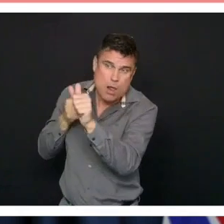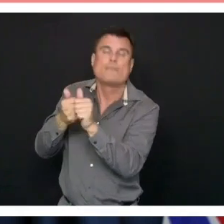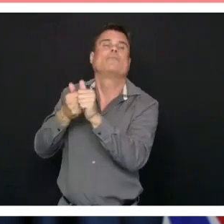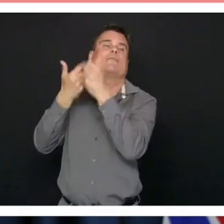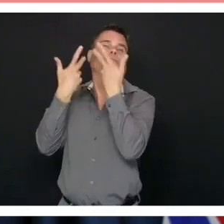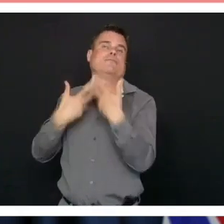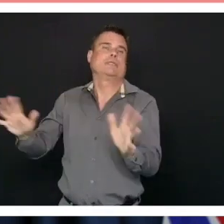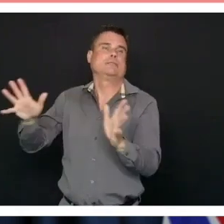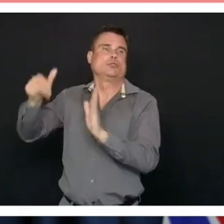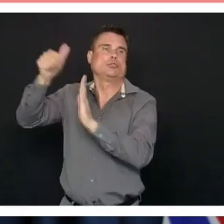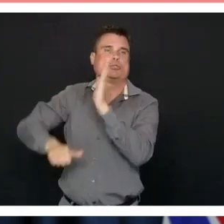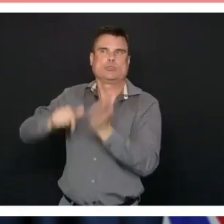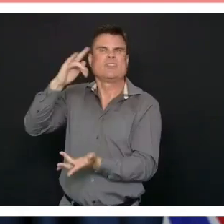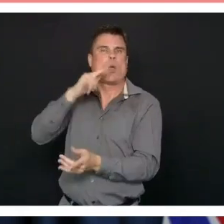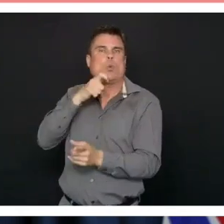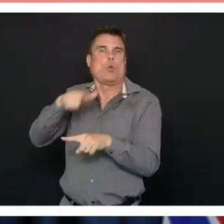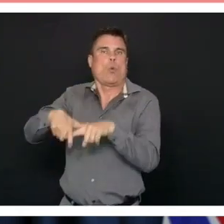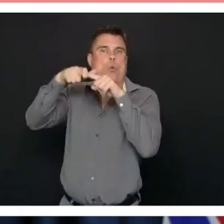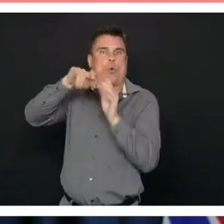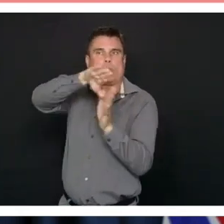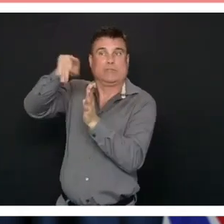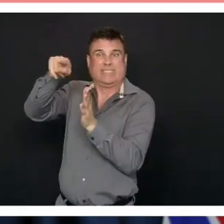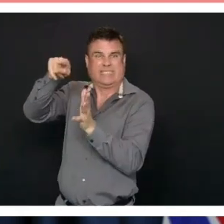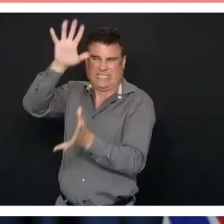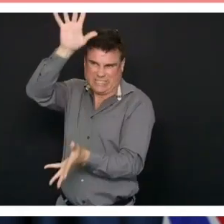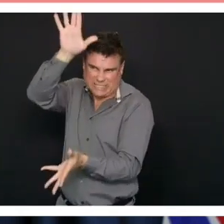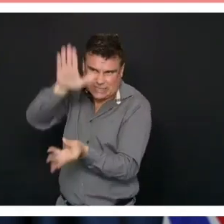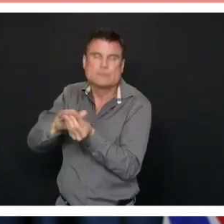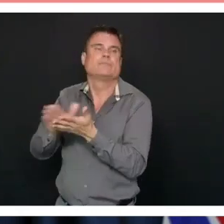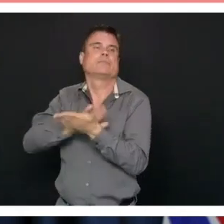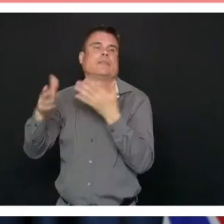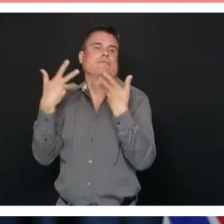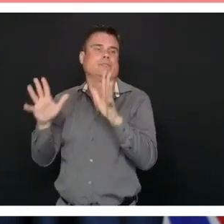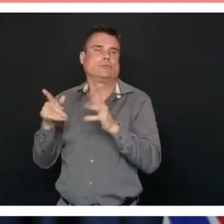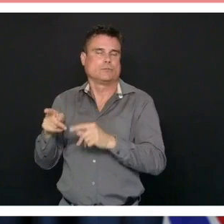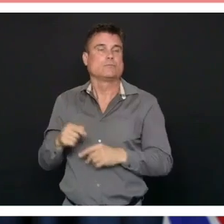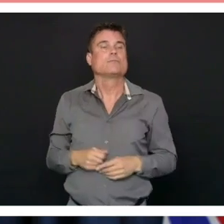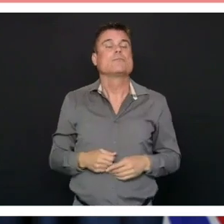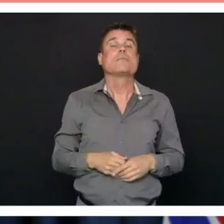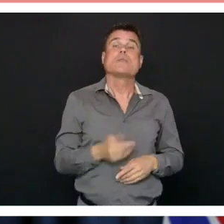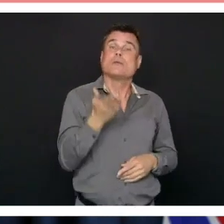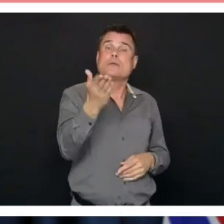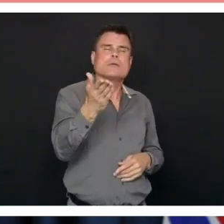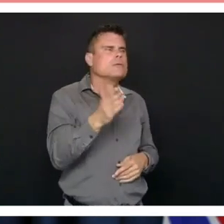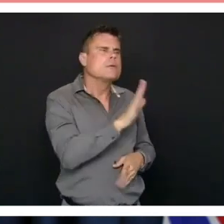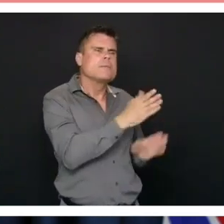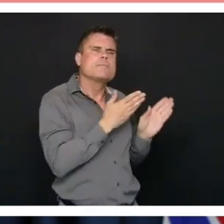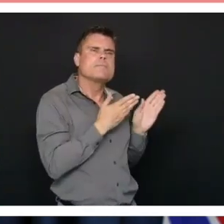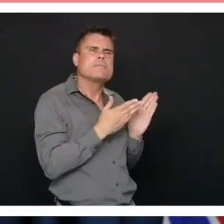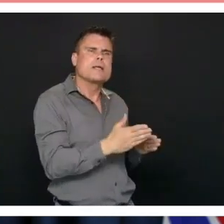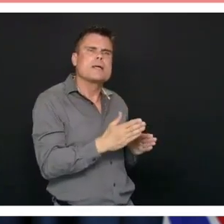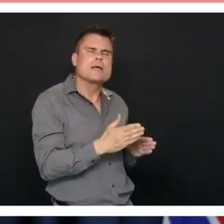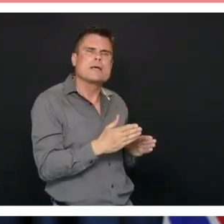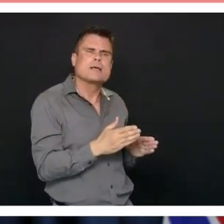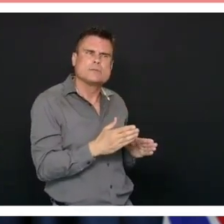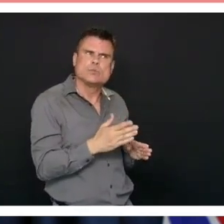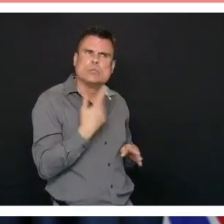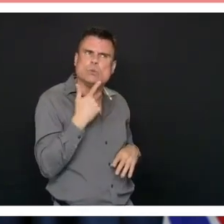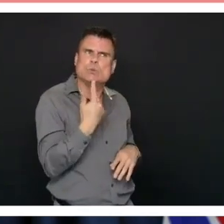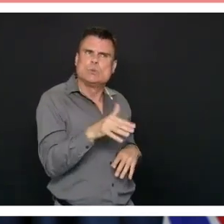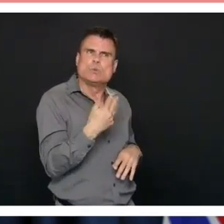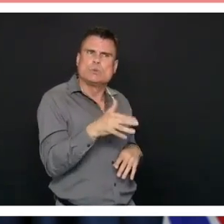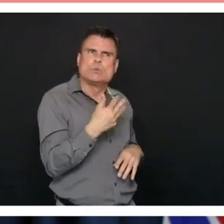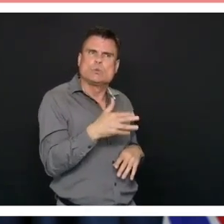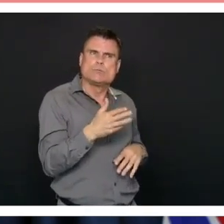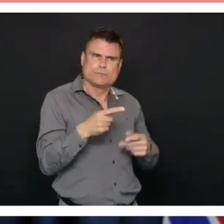Hi, thank you. How much of the success of this plan hinges on surgeons and anaesthetists and nurses who are